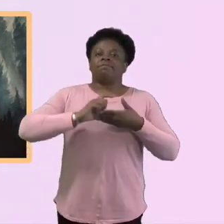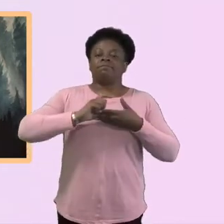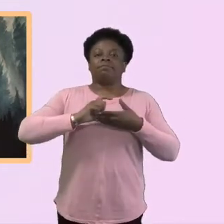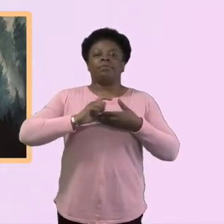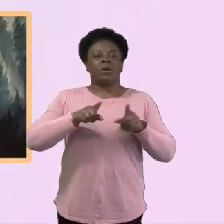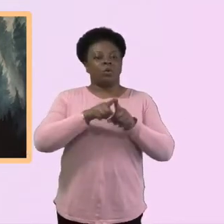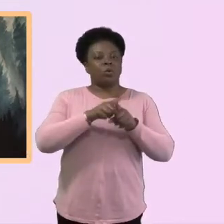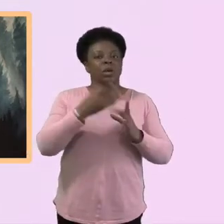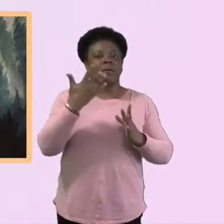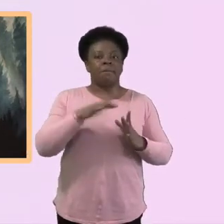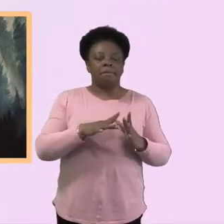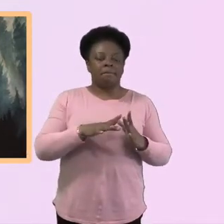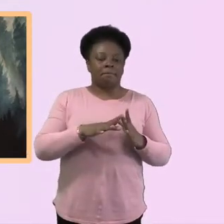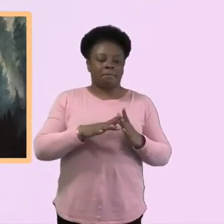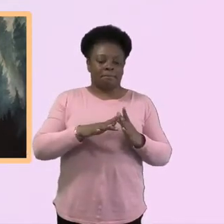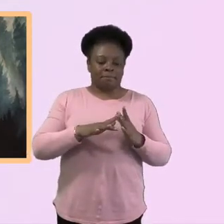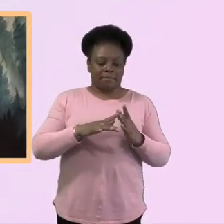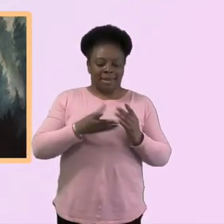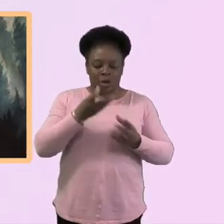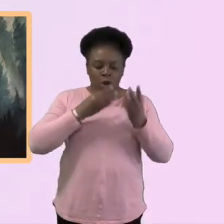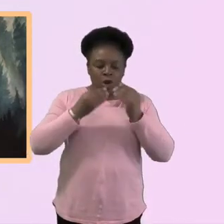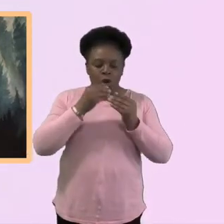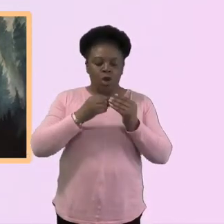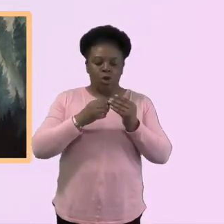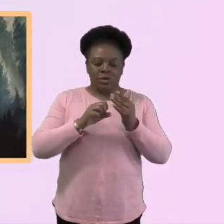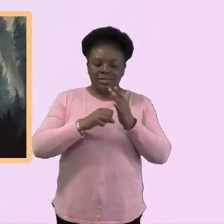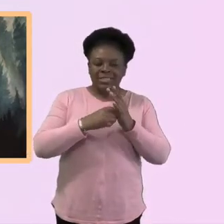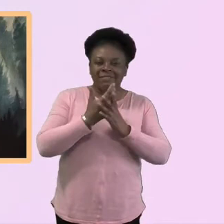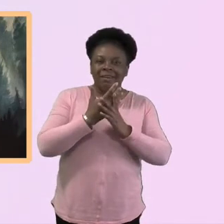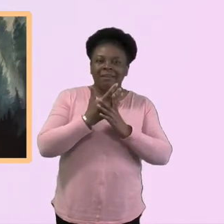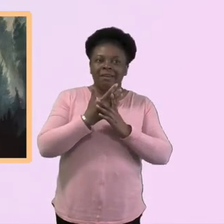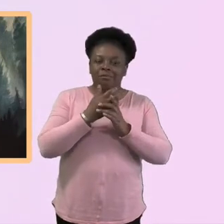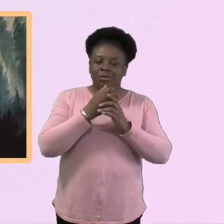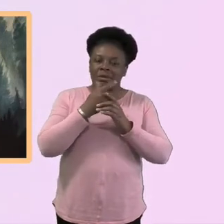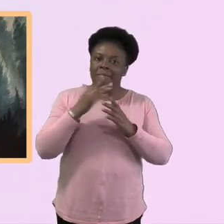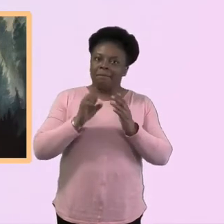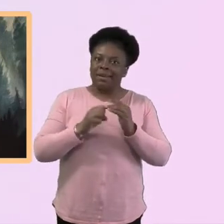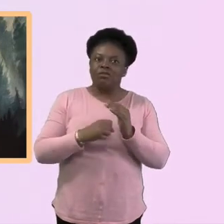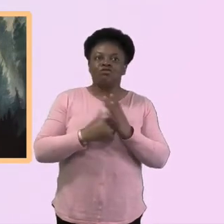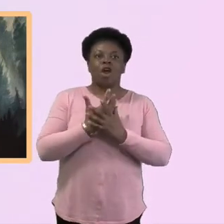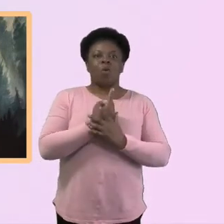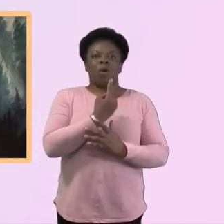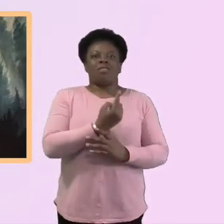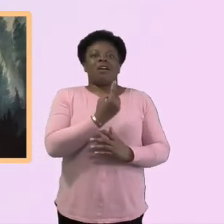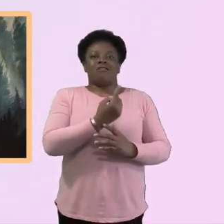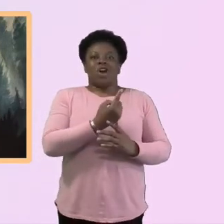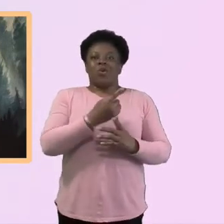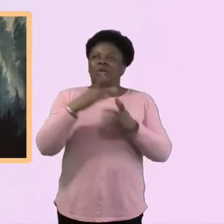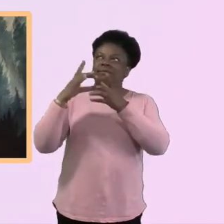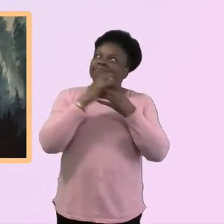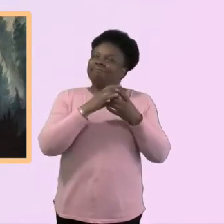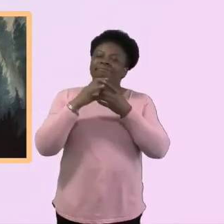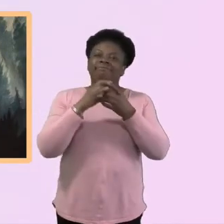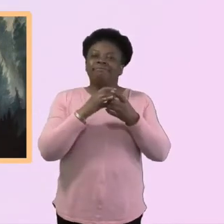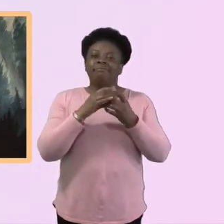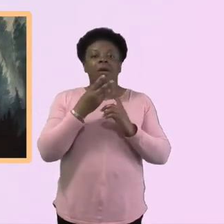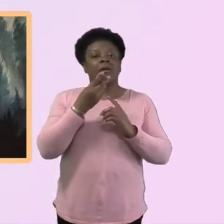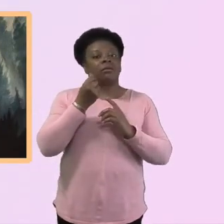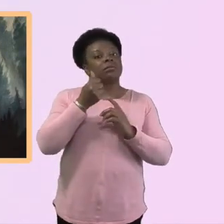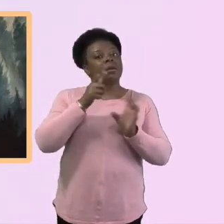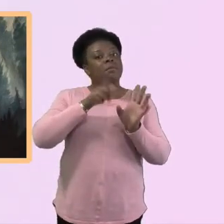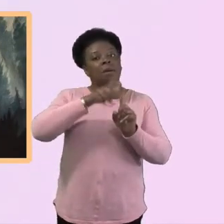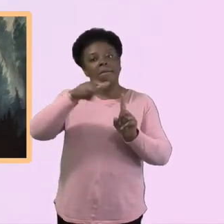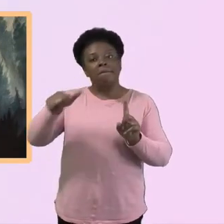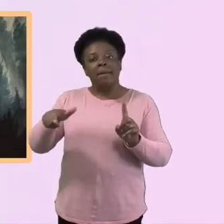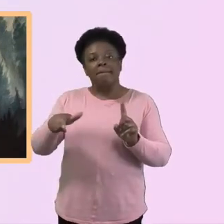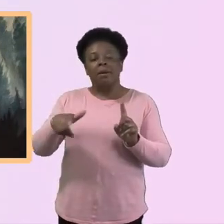own. And I think that church in a building has been very sort of, oh, I'm going to church every Sunday. So I'm